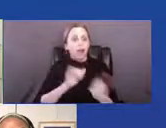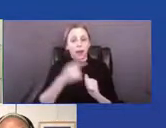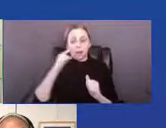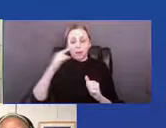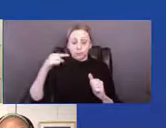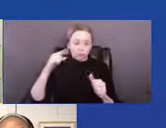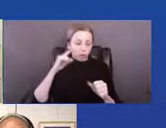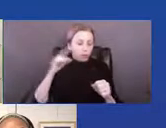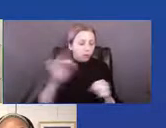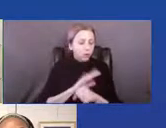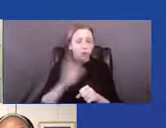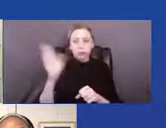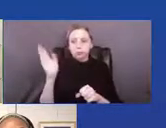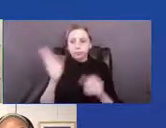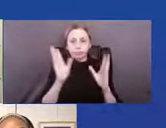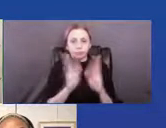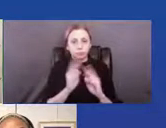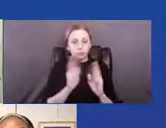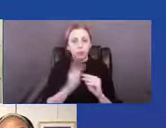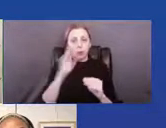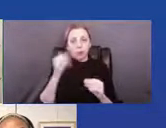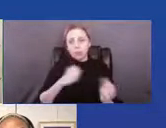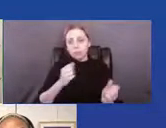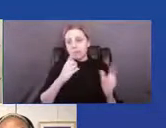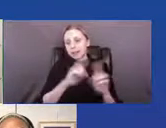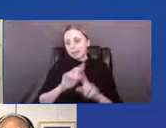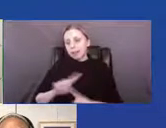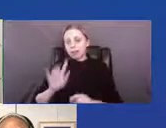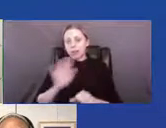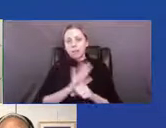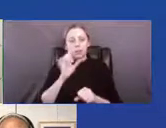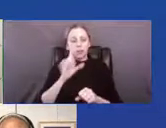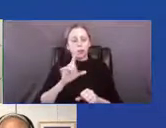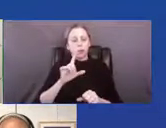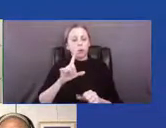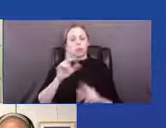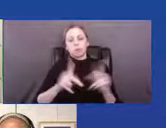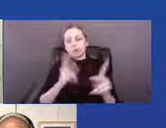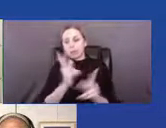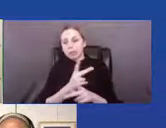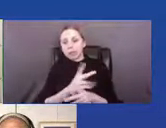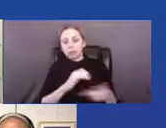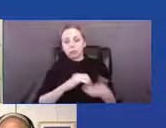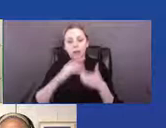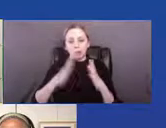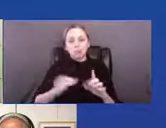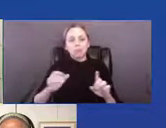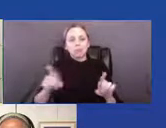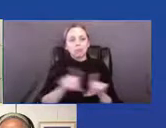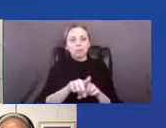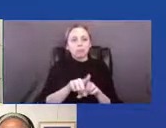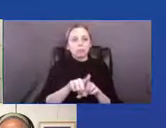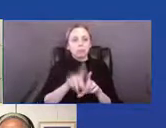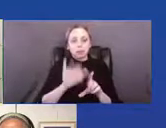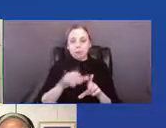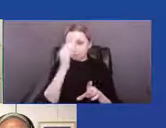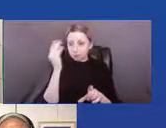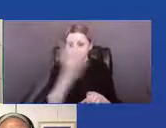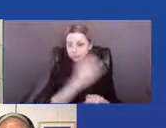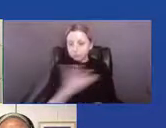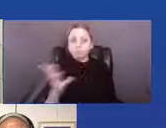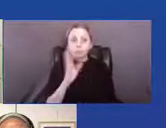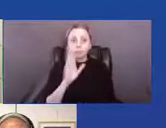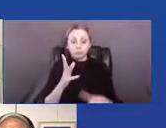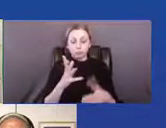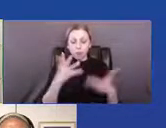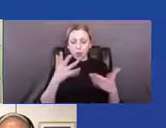symposium, will feature several videos from production collaborators, and that information, with